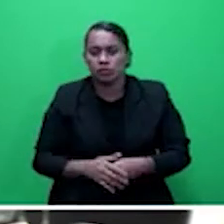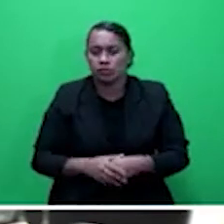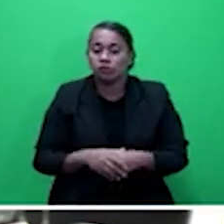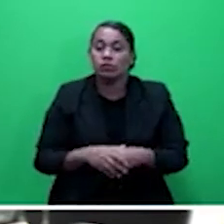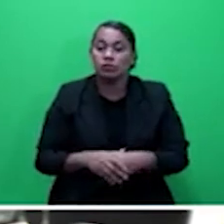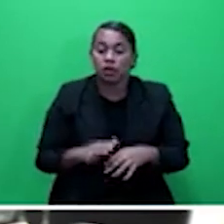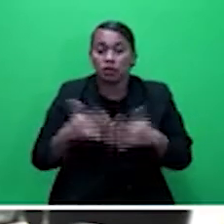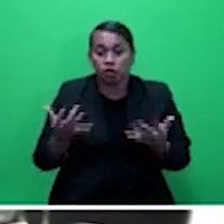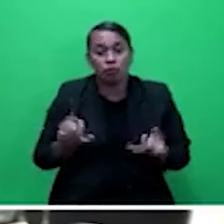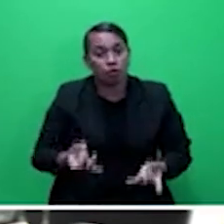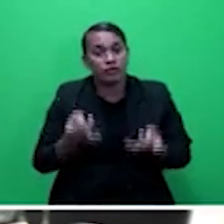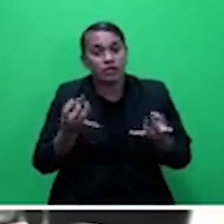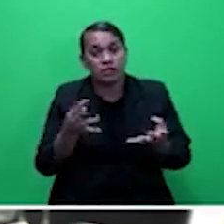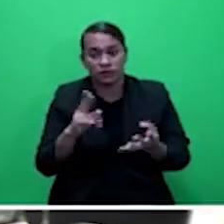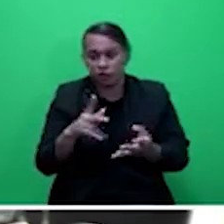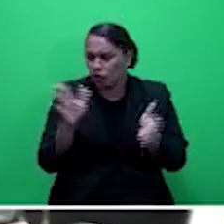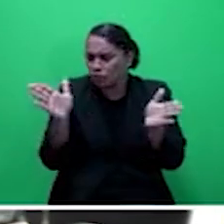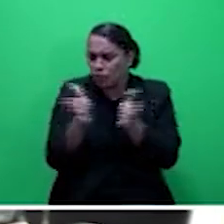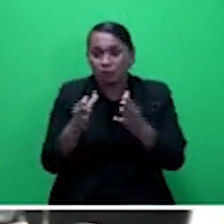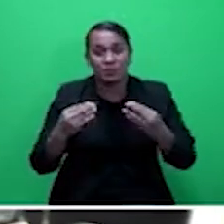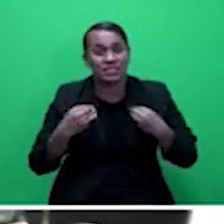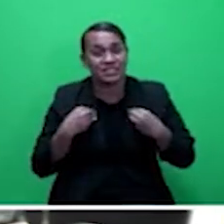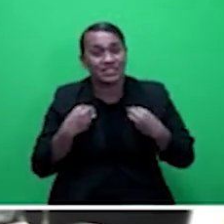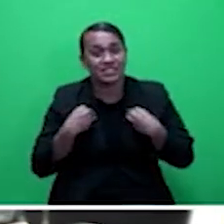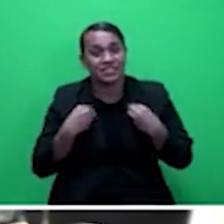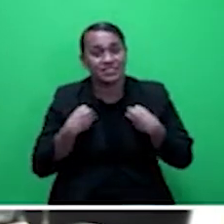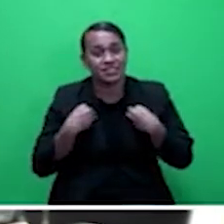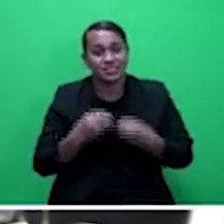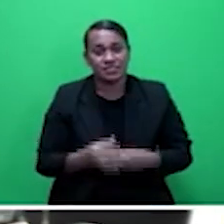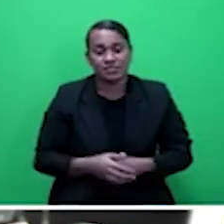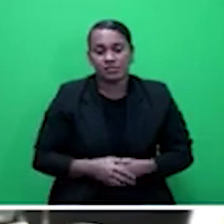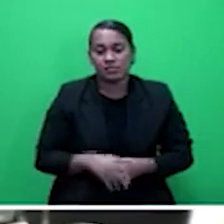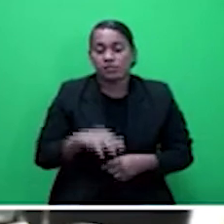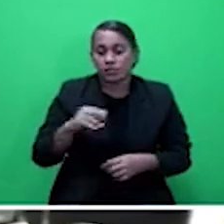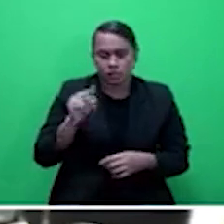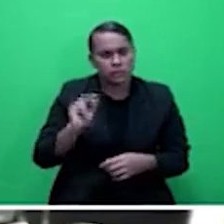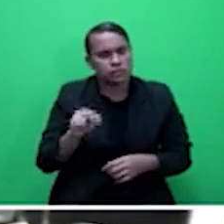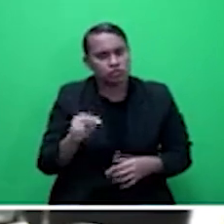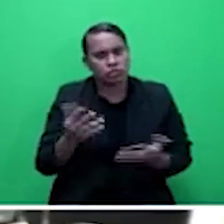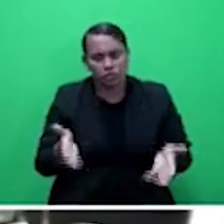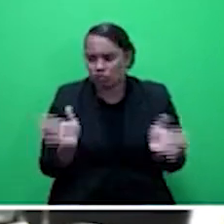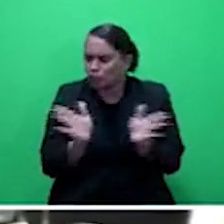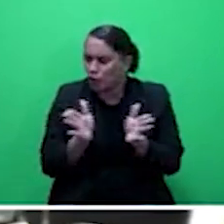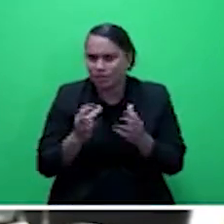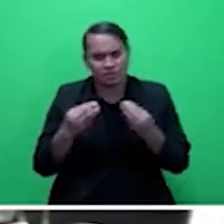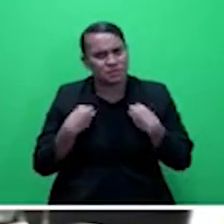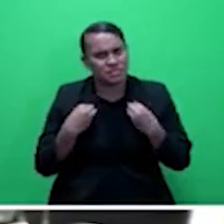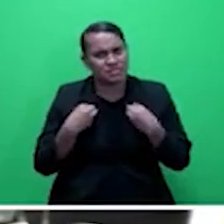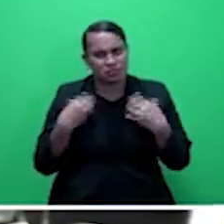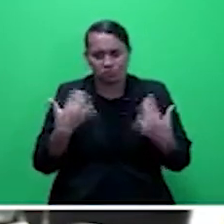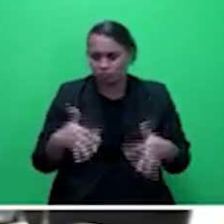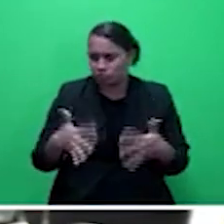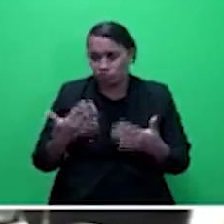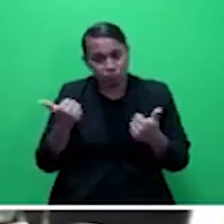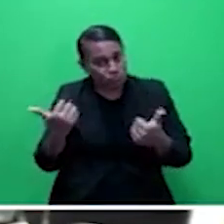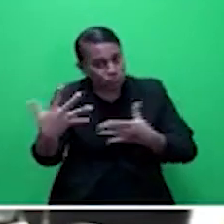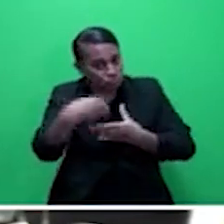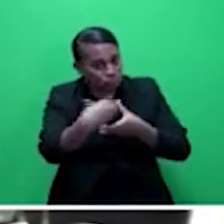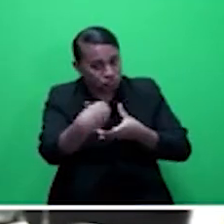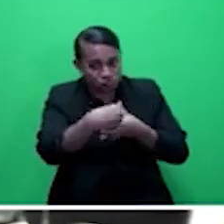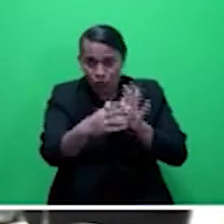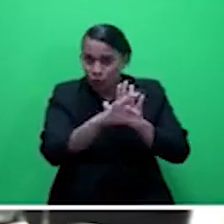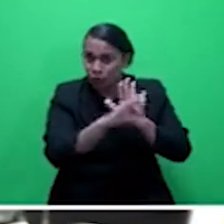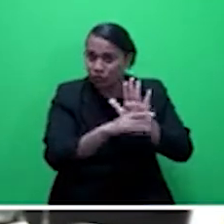sector. It's actually much needed in these days, Honorable Speaker, purely also because of the